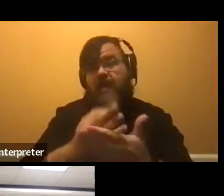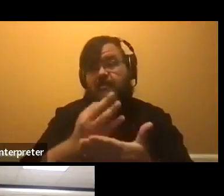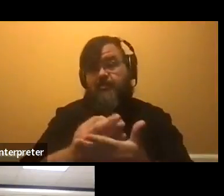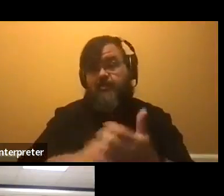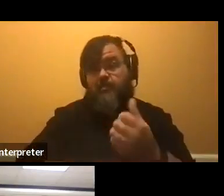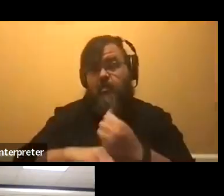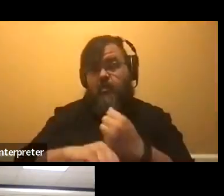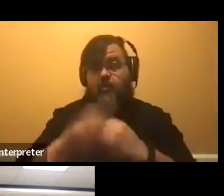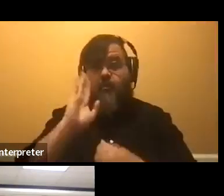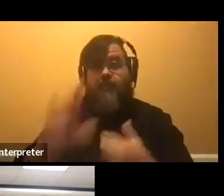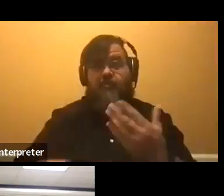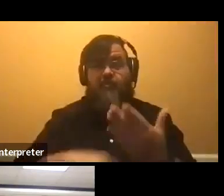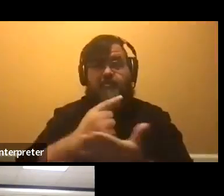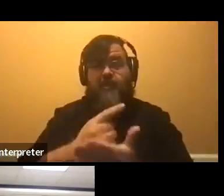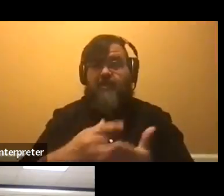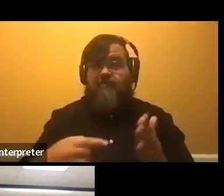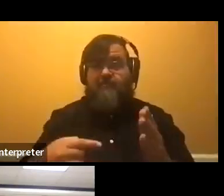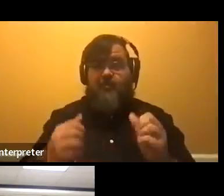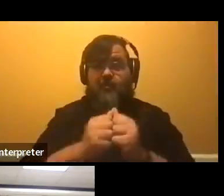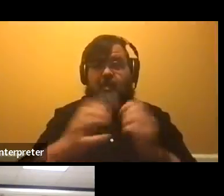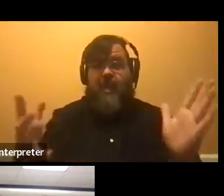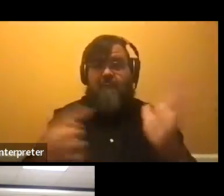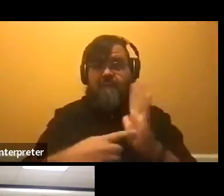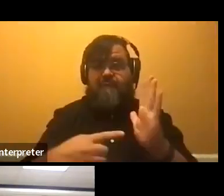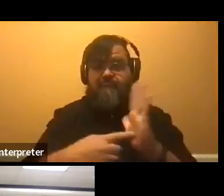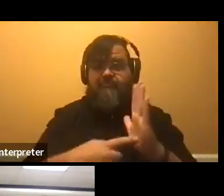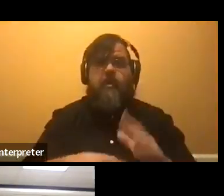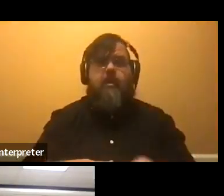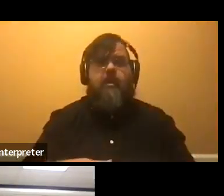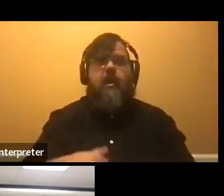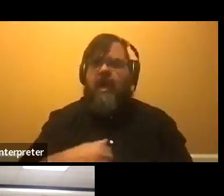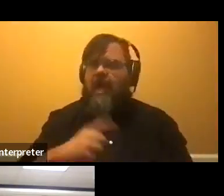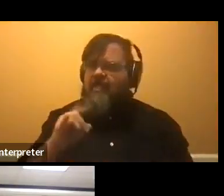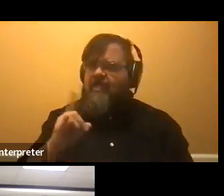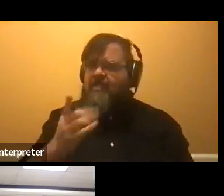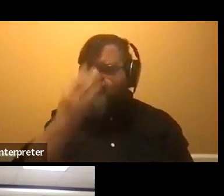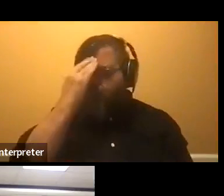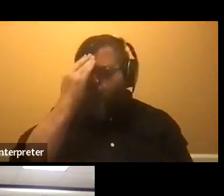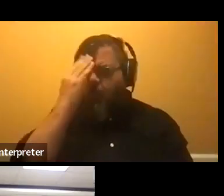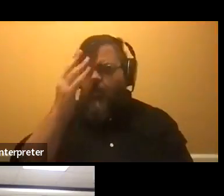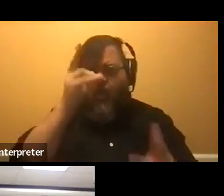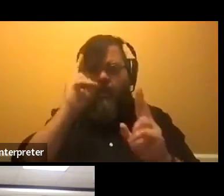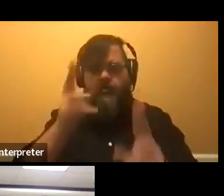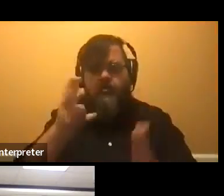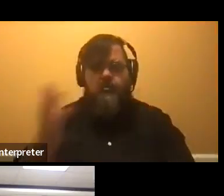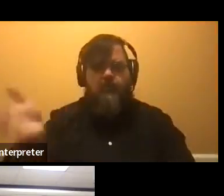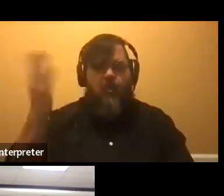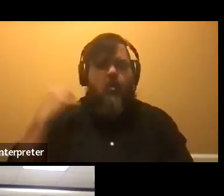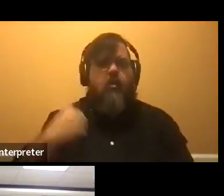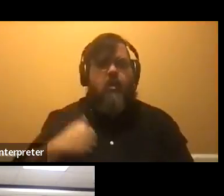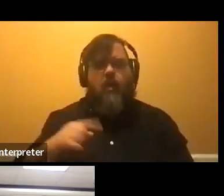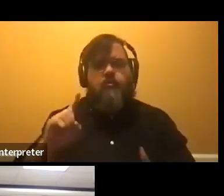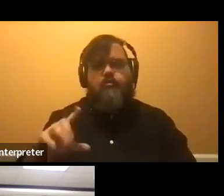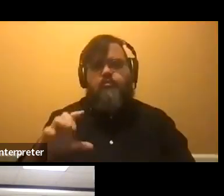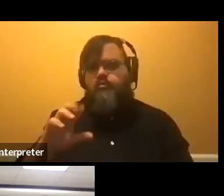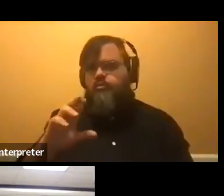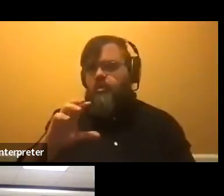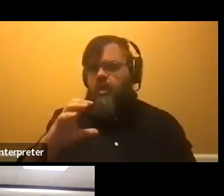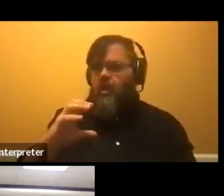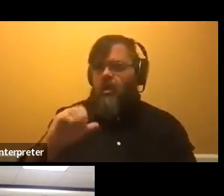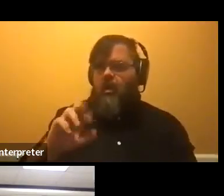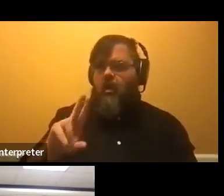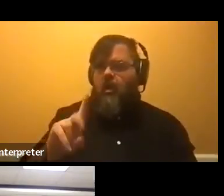-free. It was great. Um, I actually did know about honors before I went to, um, Cardinal Preview Day. I went to